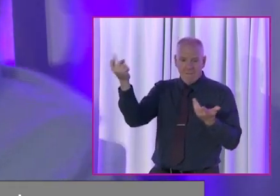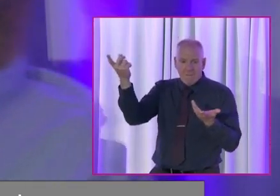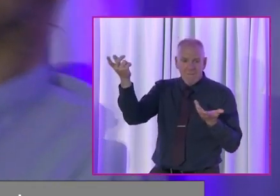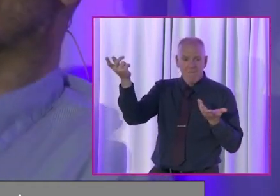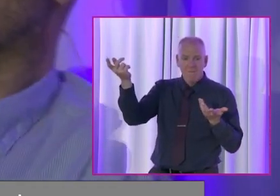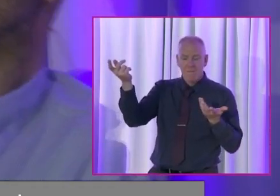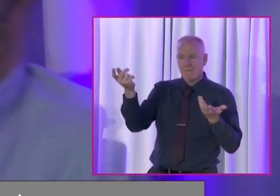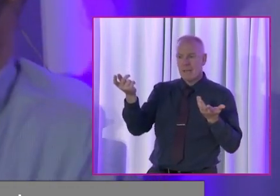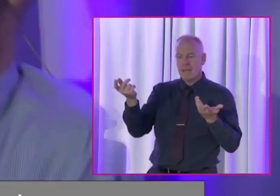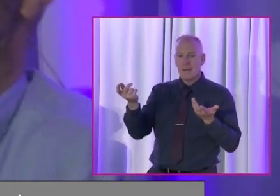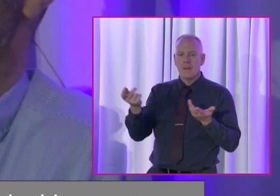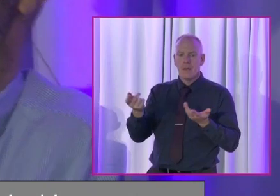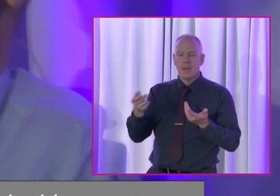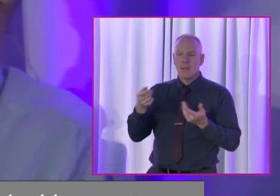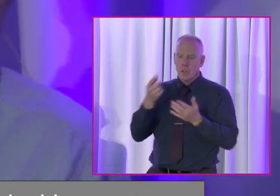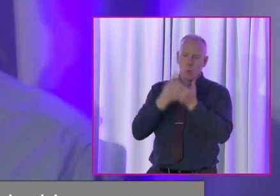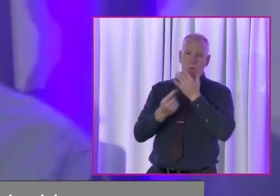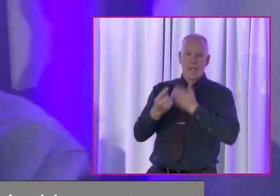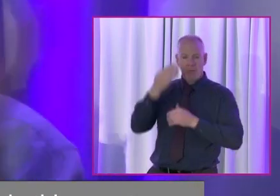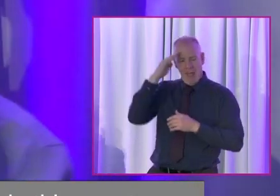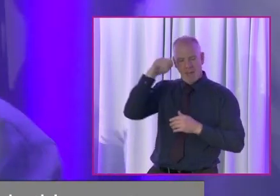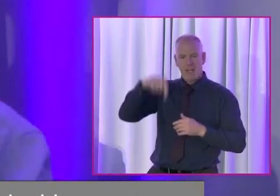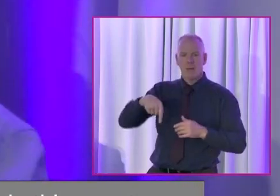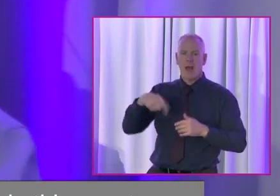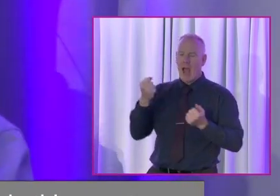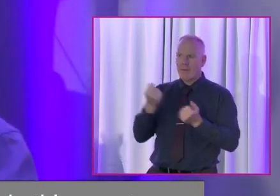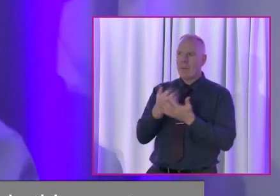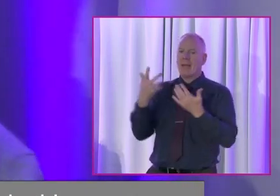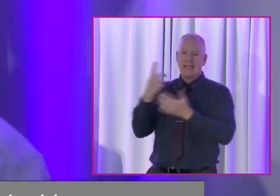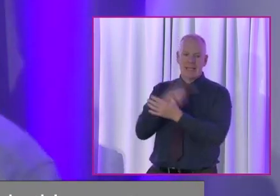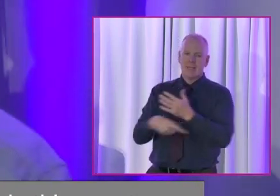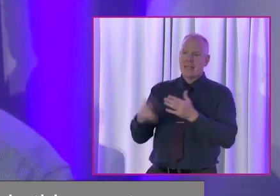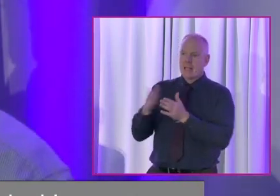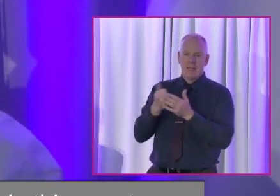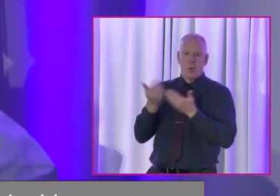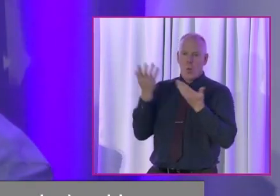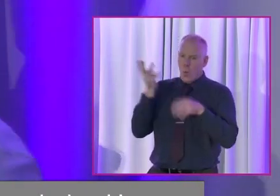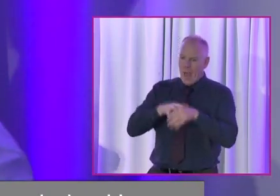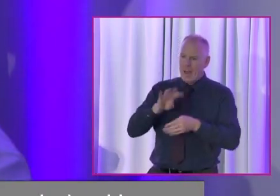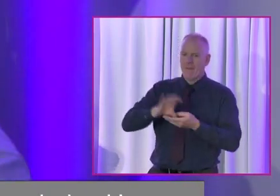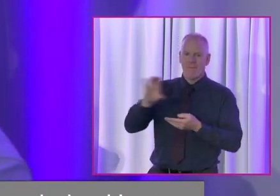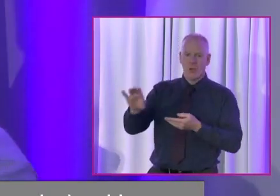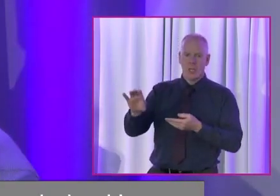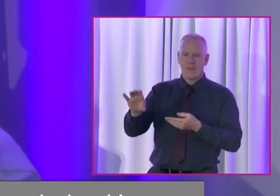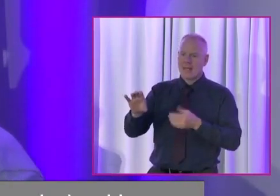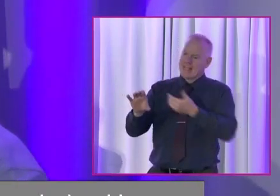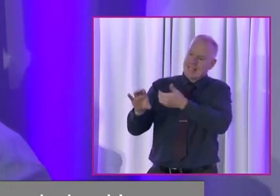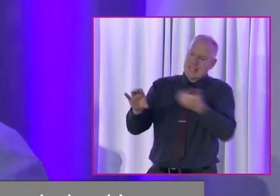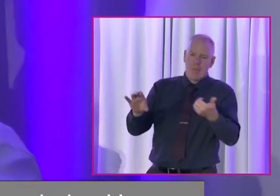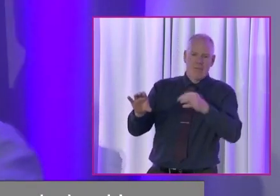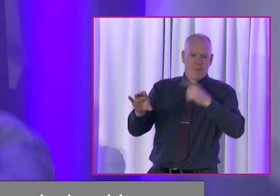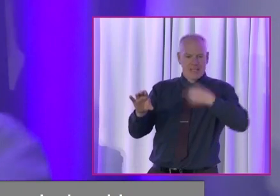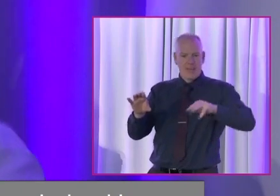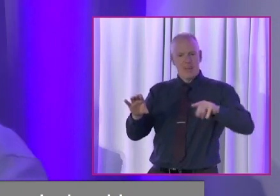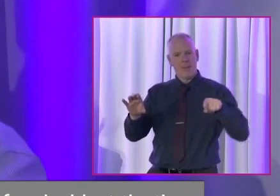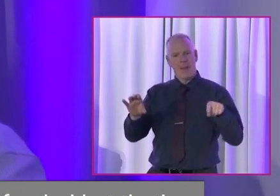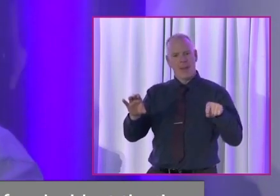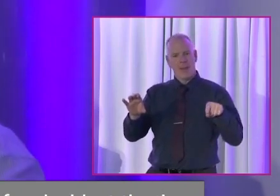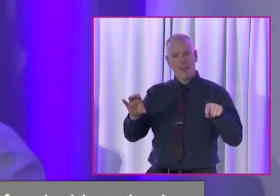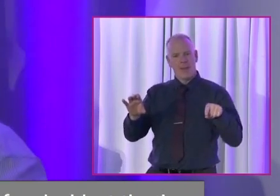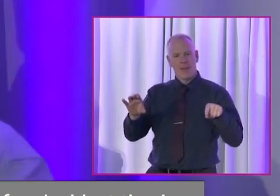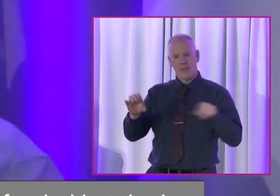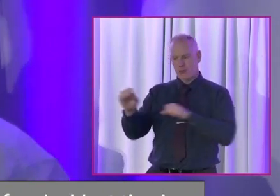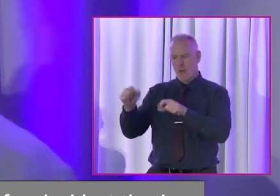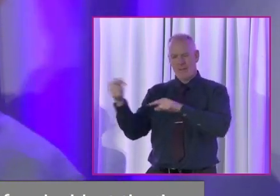unique to Ireland and Europe, Ireland is a huge disability industry which is very well funded. But that's separate to disabled people. Unfortunately, the two then get mixed